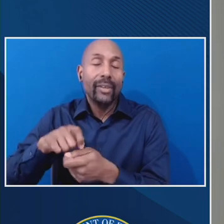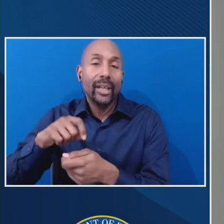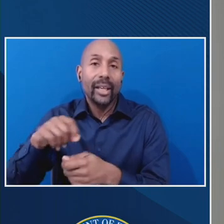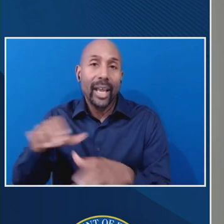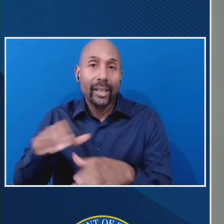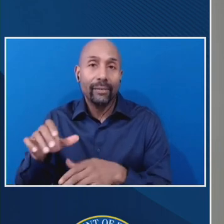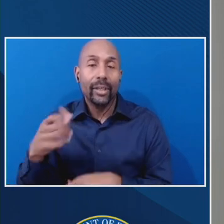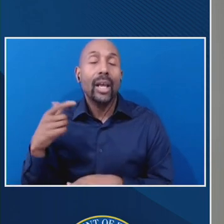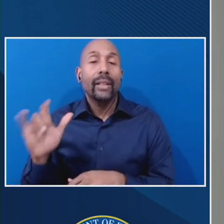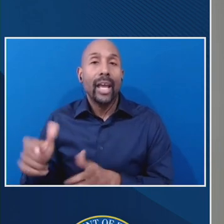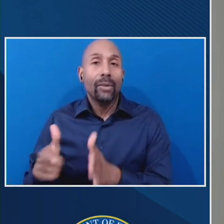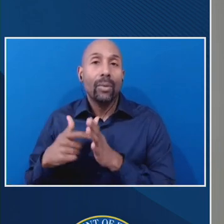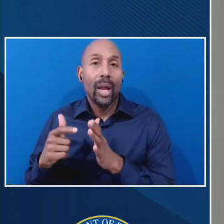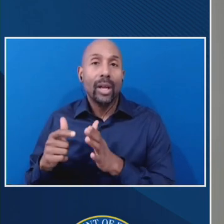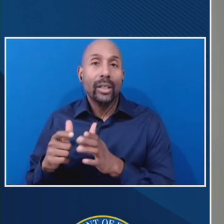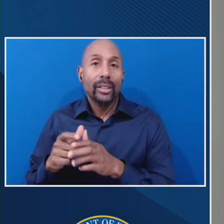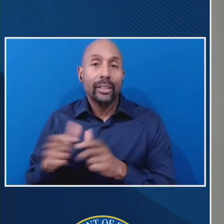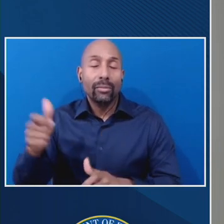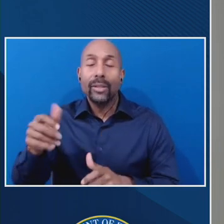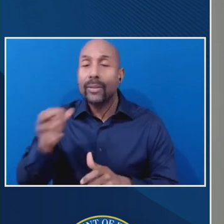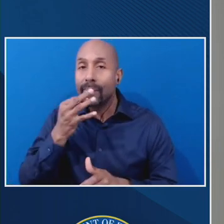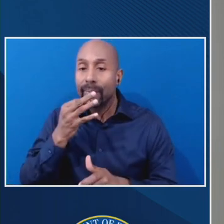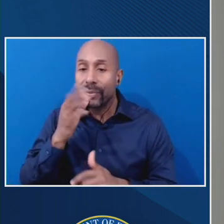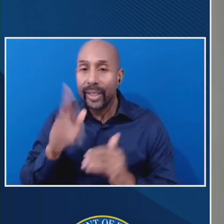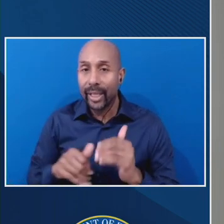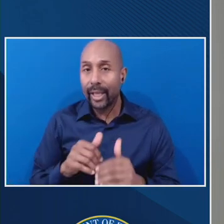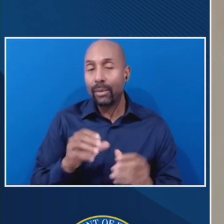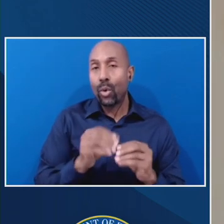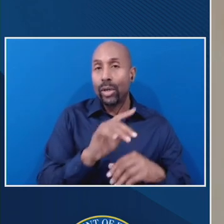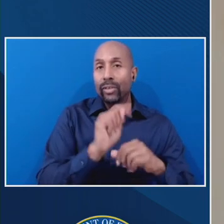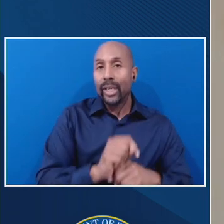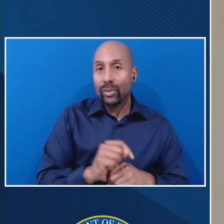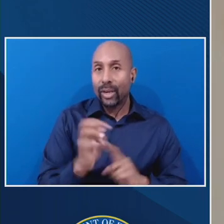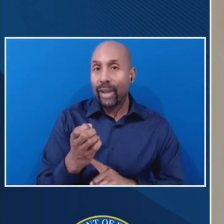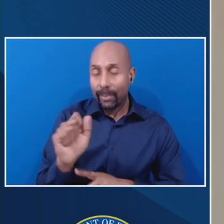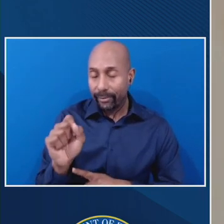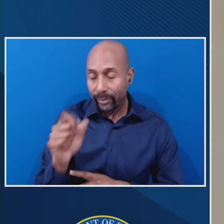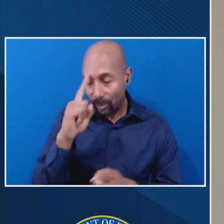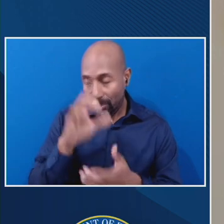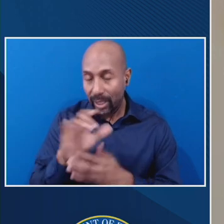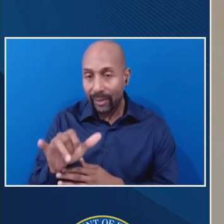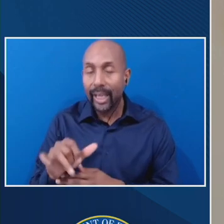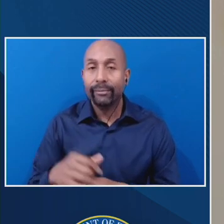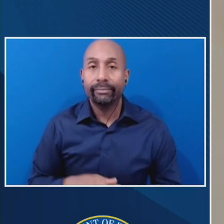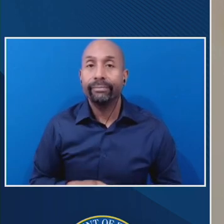greater expertise than a more traditional environment where it's less frequent.